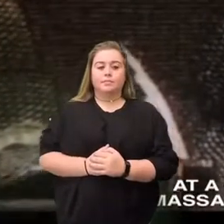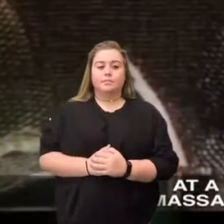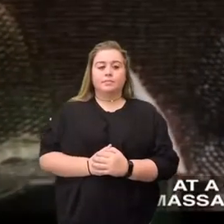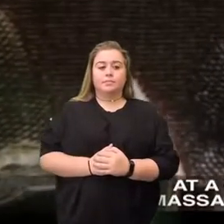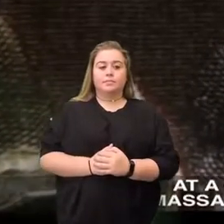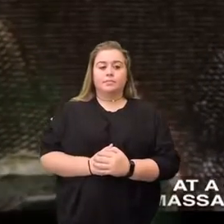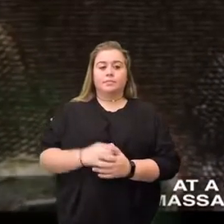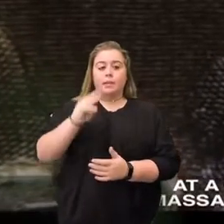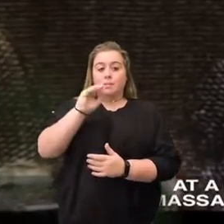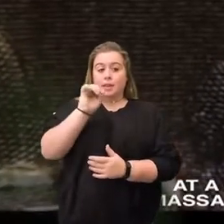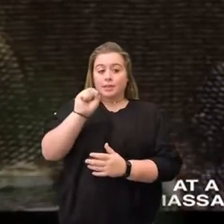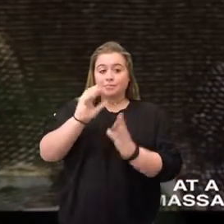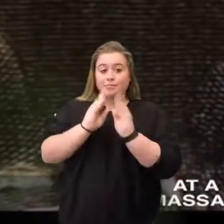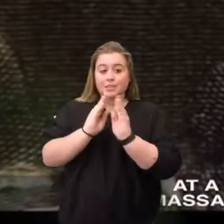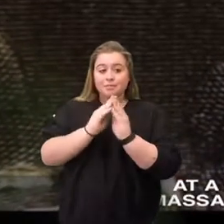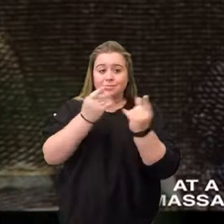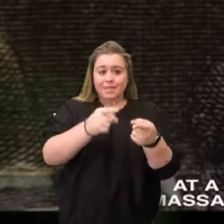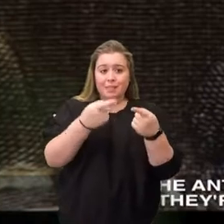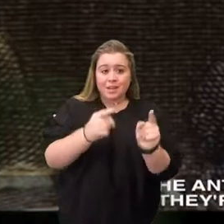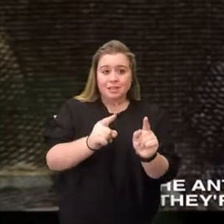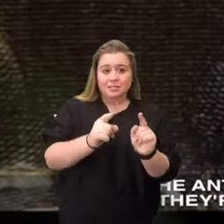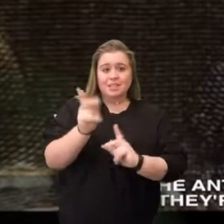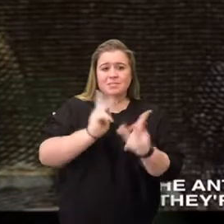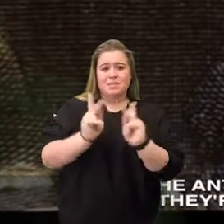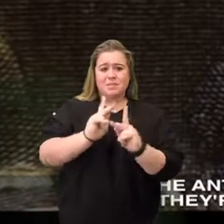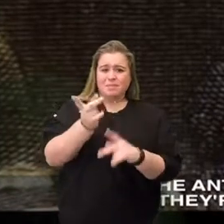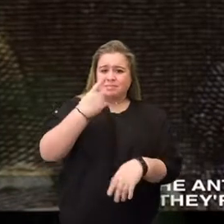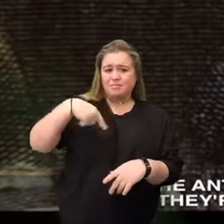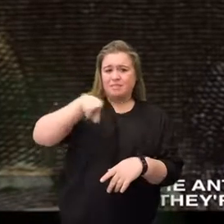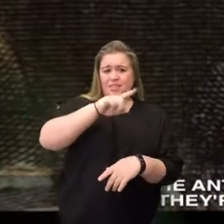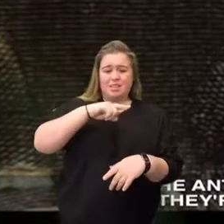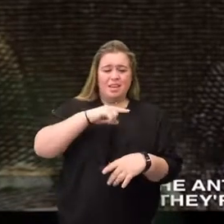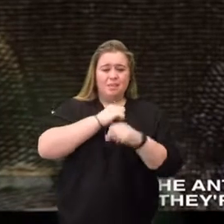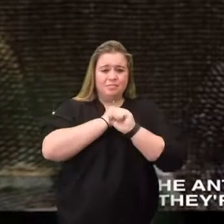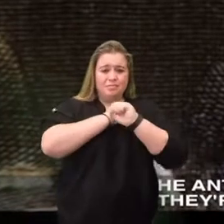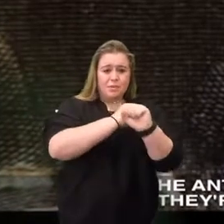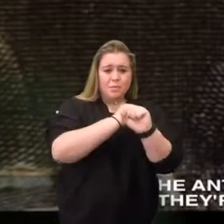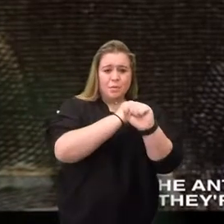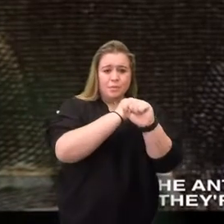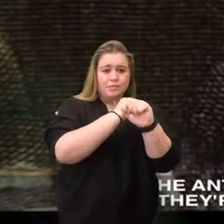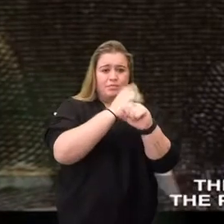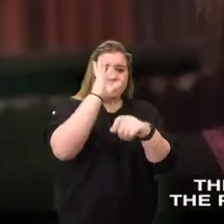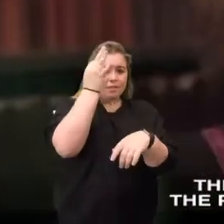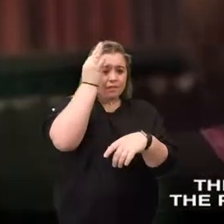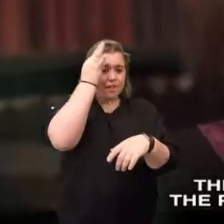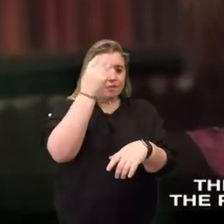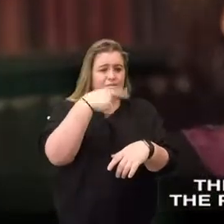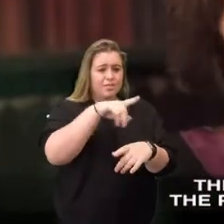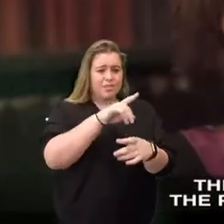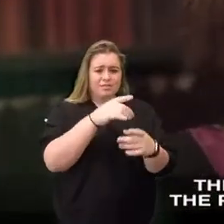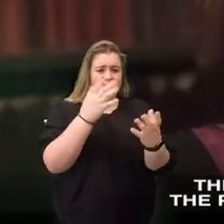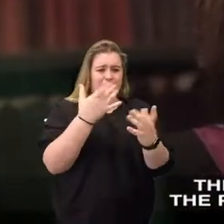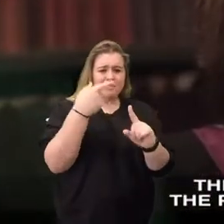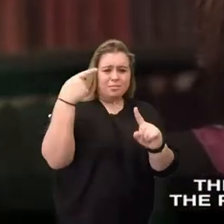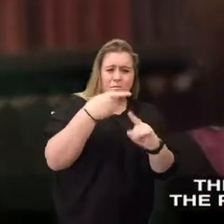At a certain point in the Massachusetts convention, the anti-federalists realized they're being out debated. They say, oh, what's the point of this anyway?